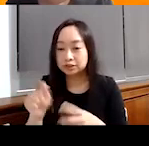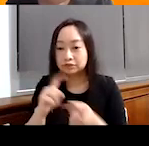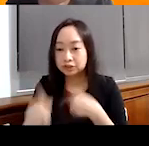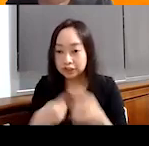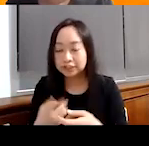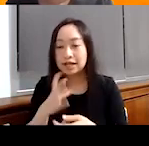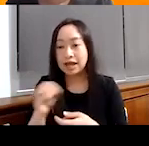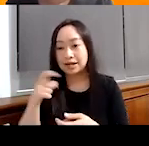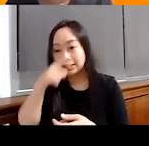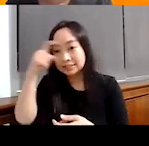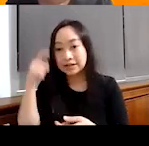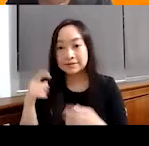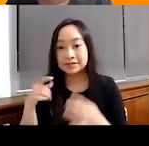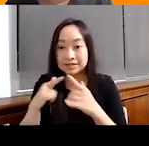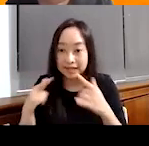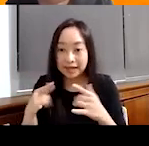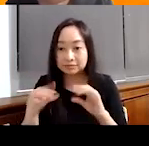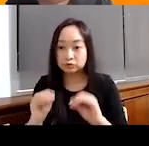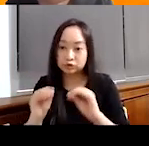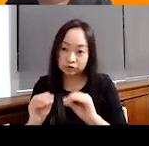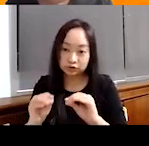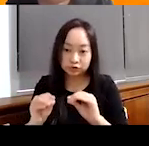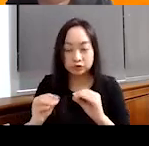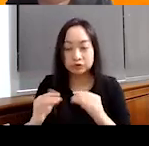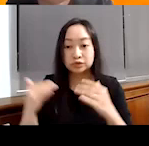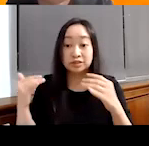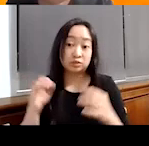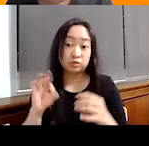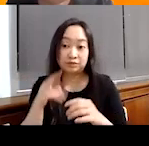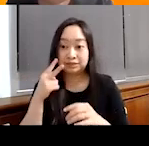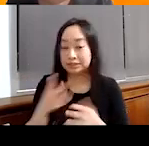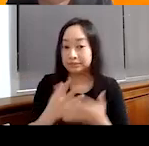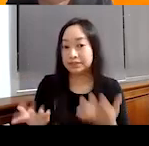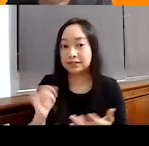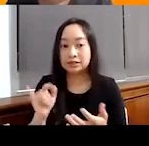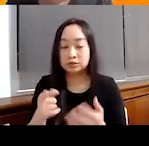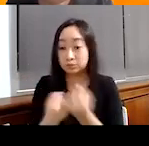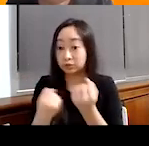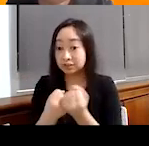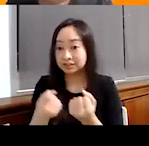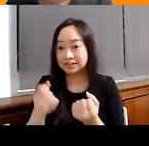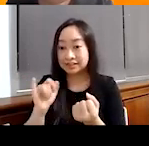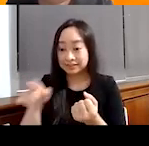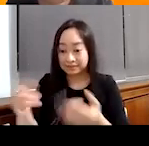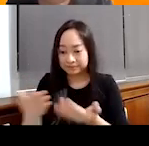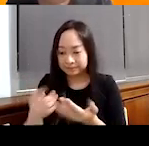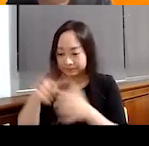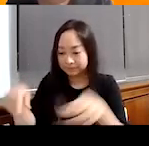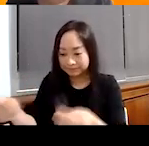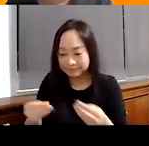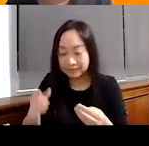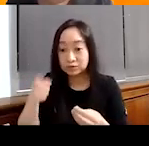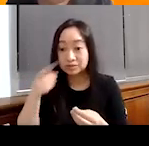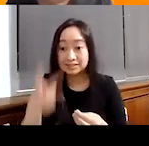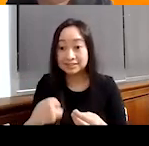form of summer camps. Um, so when you see, you know, something in your sponsor material that says your child was in a summer camp, you might not think that's huge, but